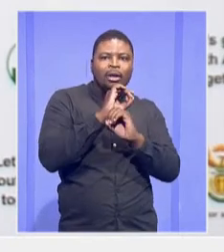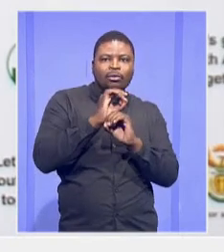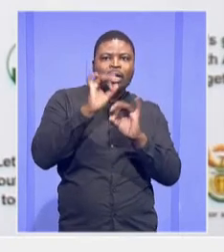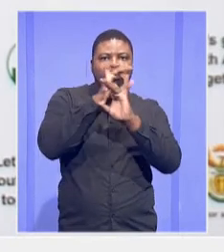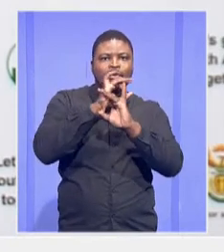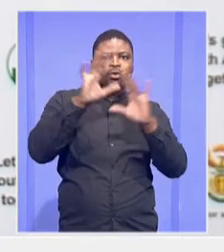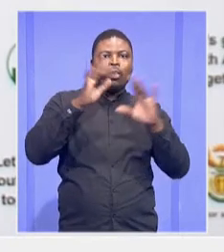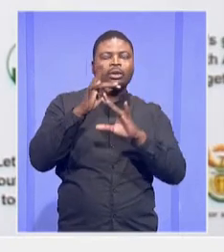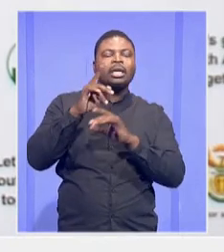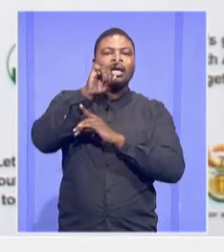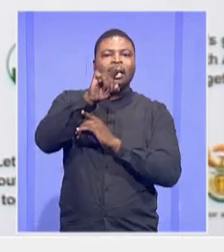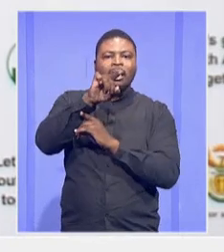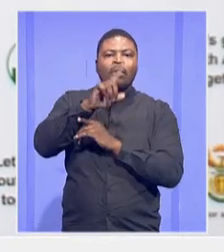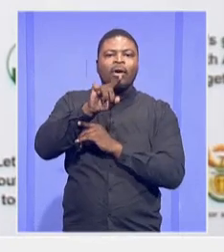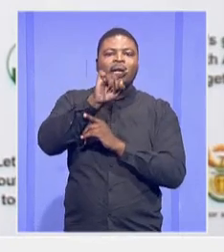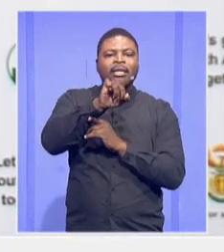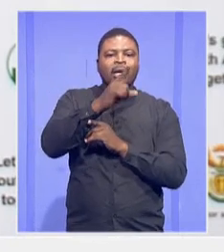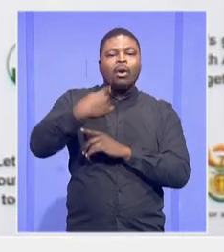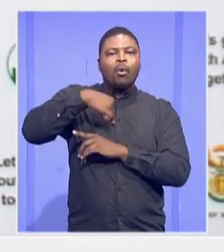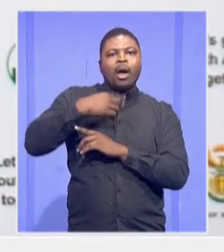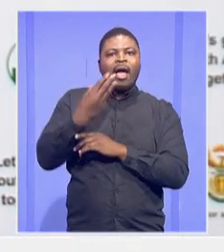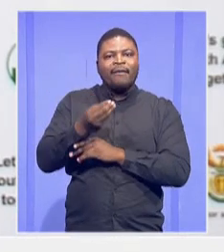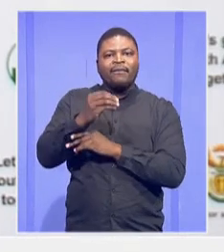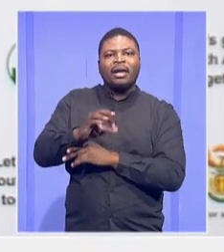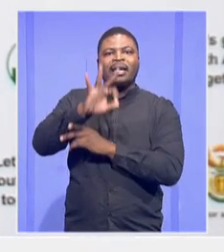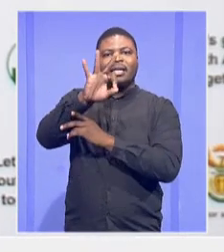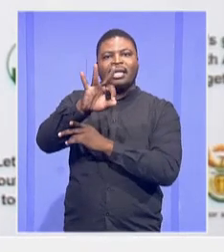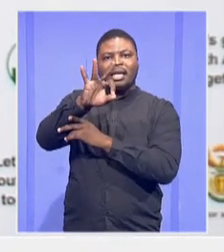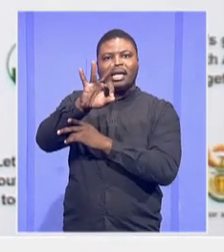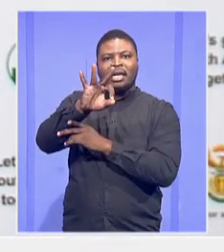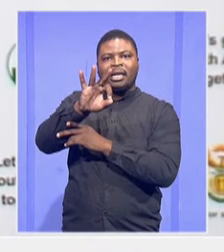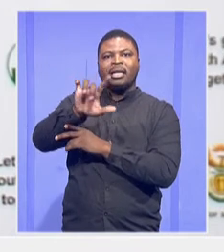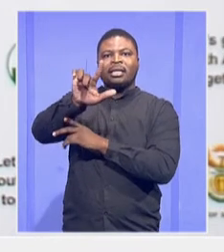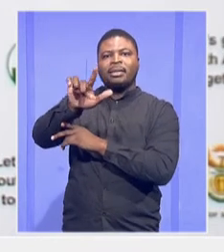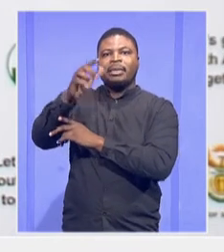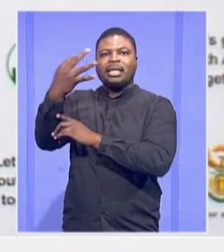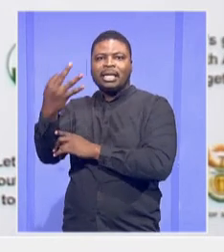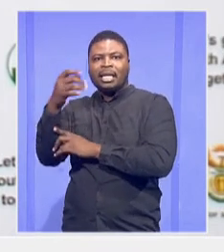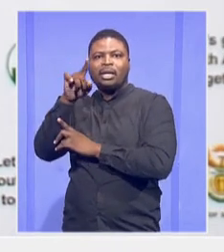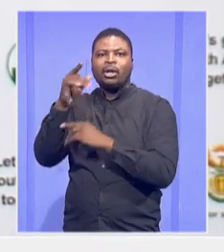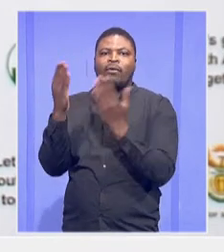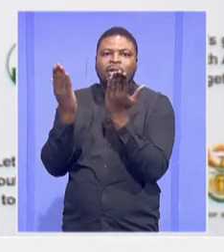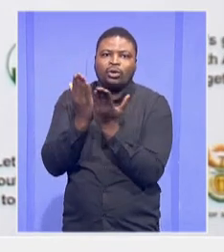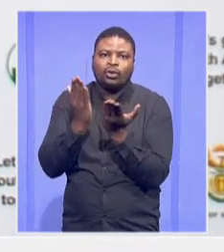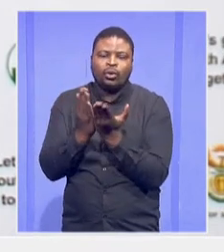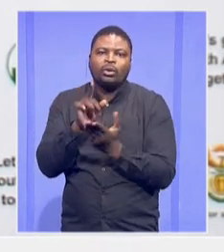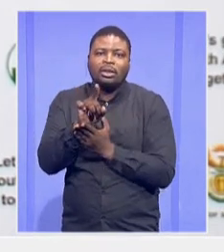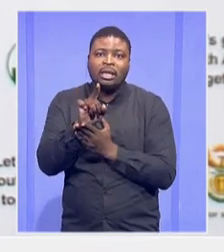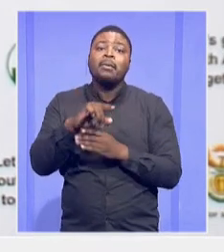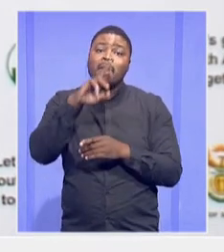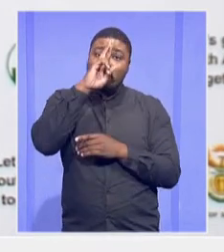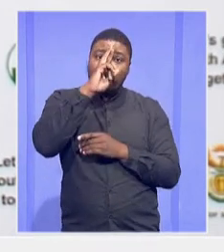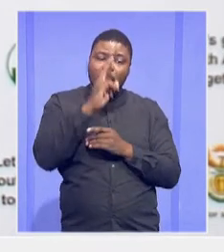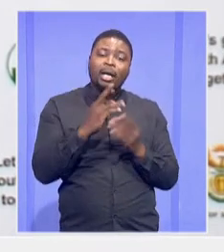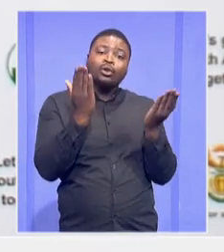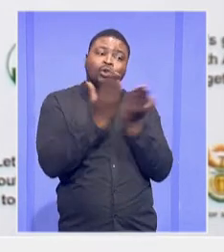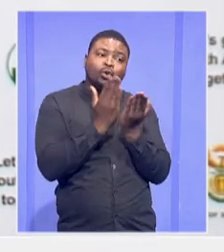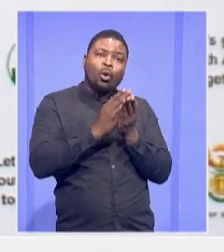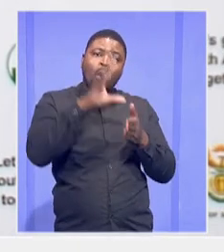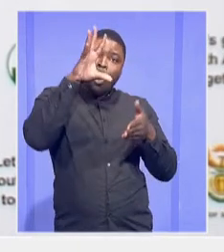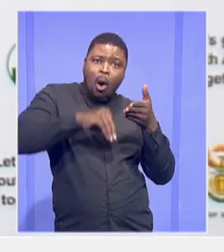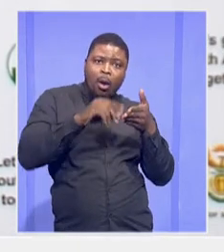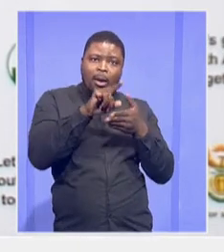We now have 373 of these schools. And all of them have received